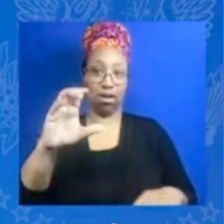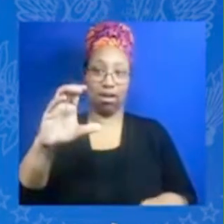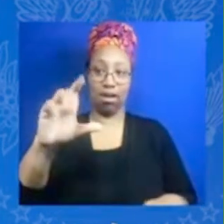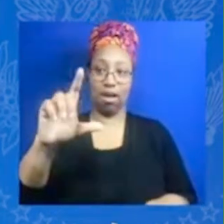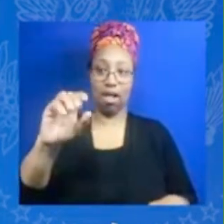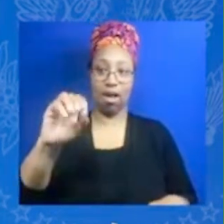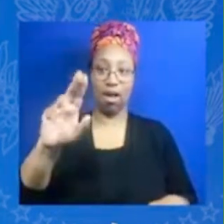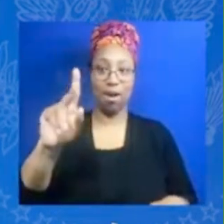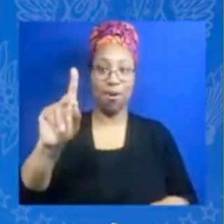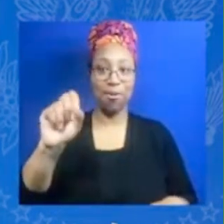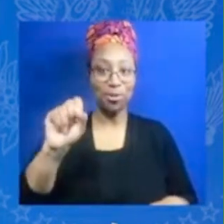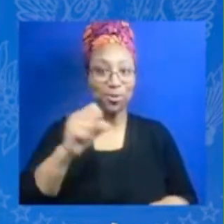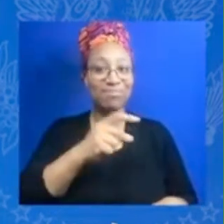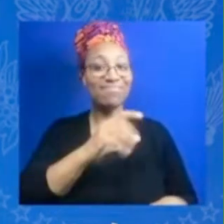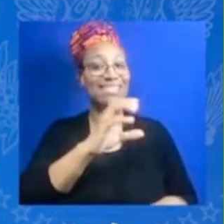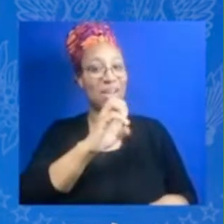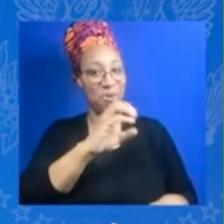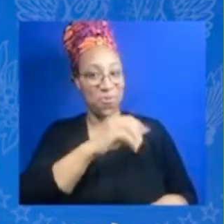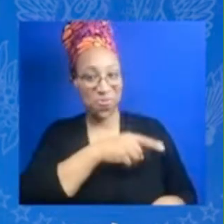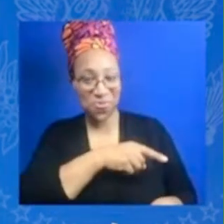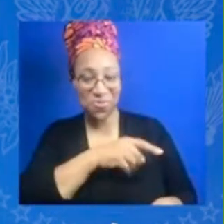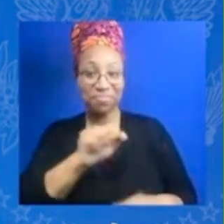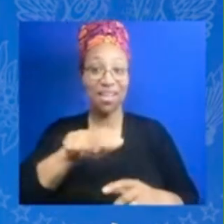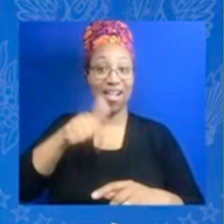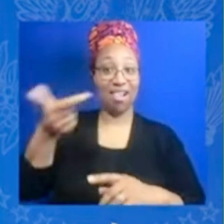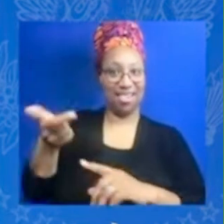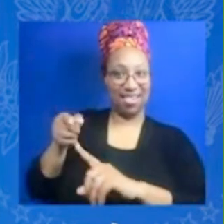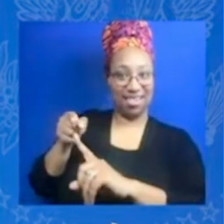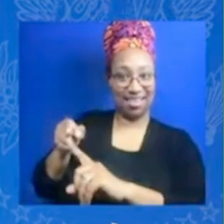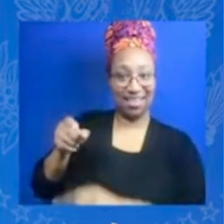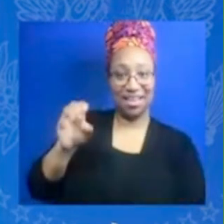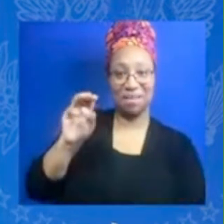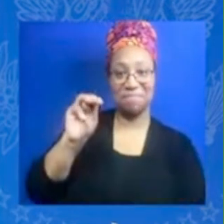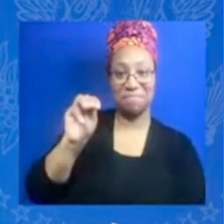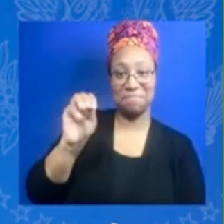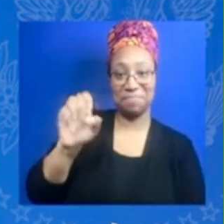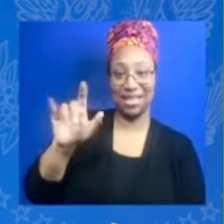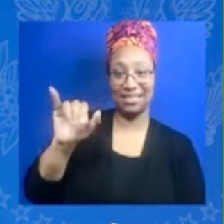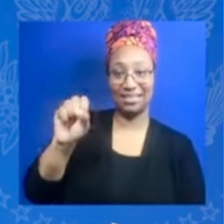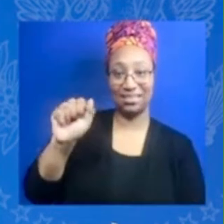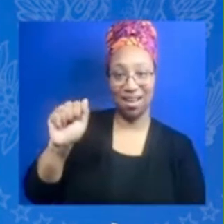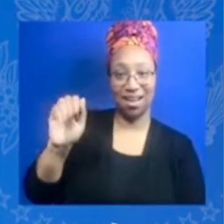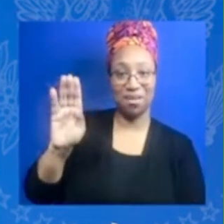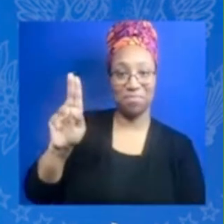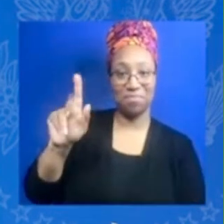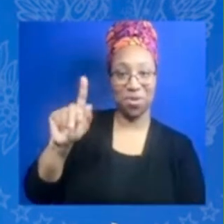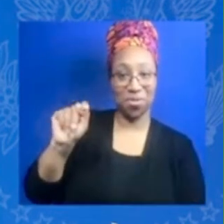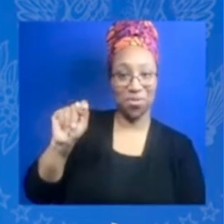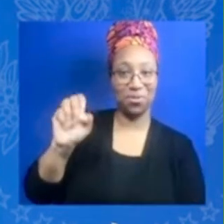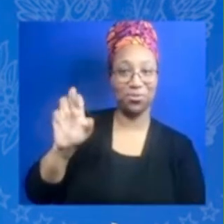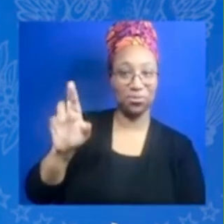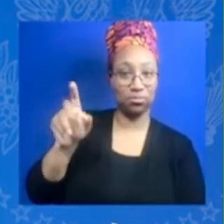and of course we have Sarah Blakely the founder and former CEO of Spanx